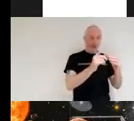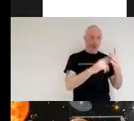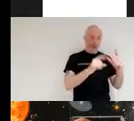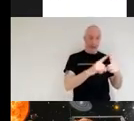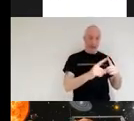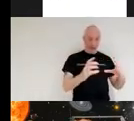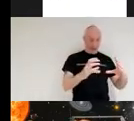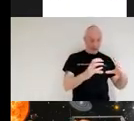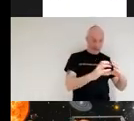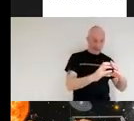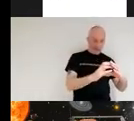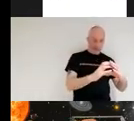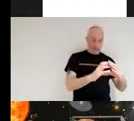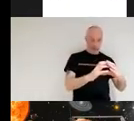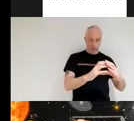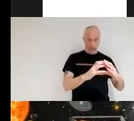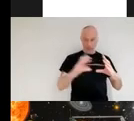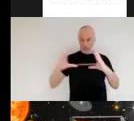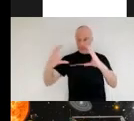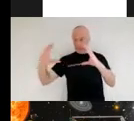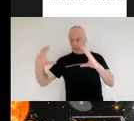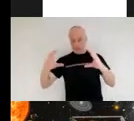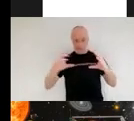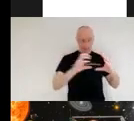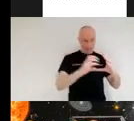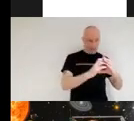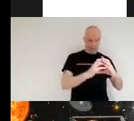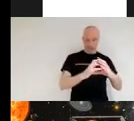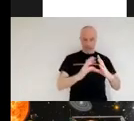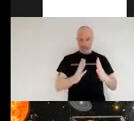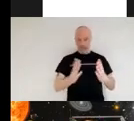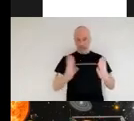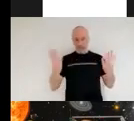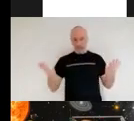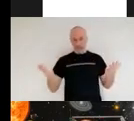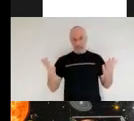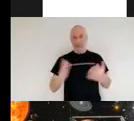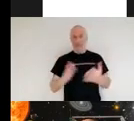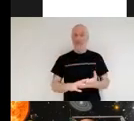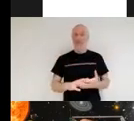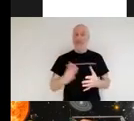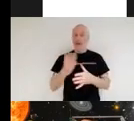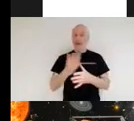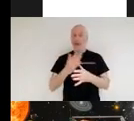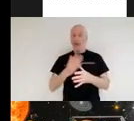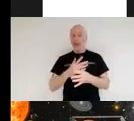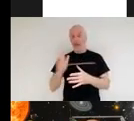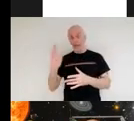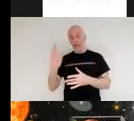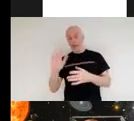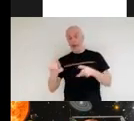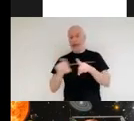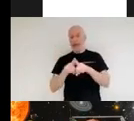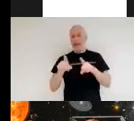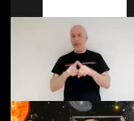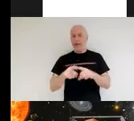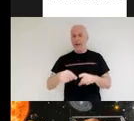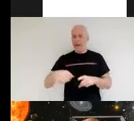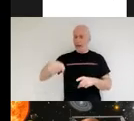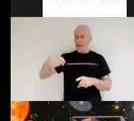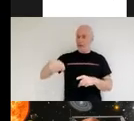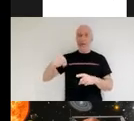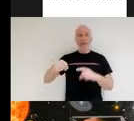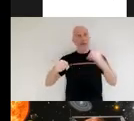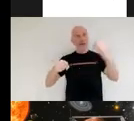two reasons for that you can think about primary mirrors basically being a light bucket of the collection for all the light that you're getting from your